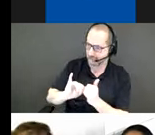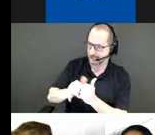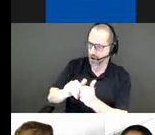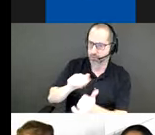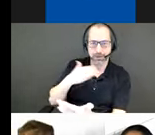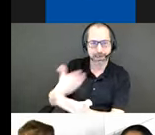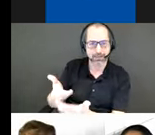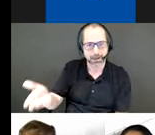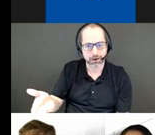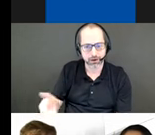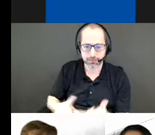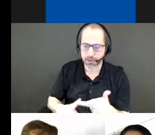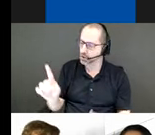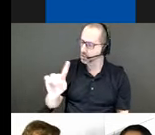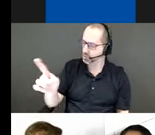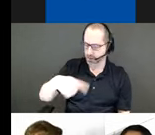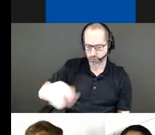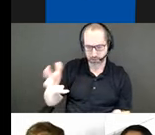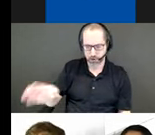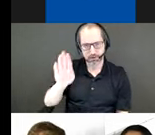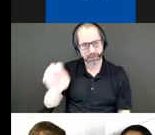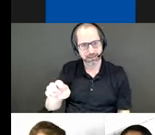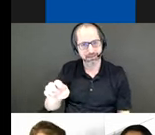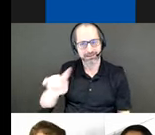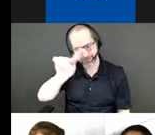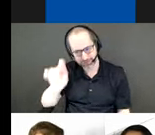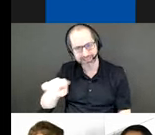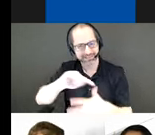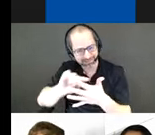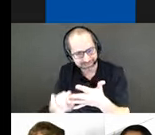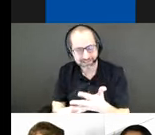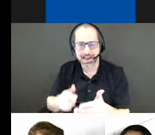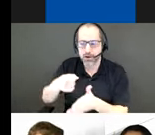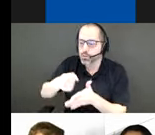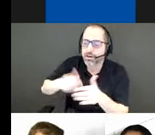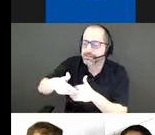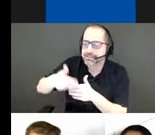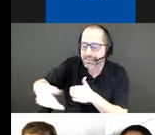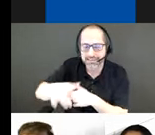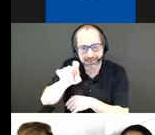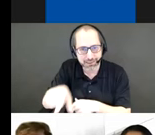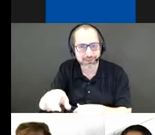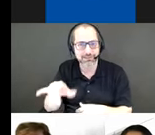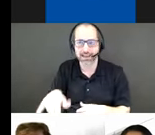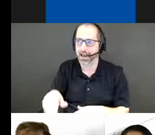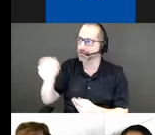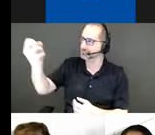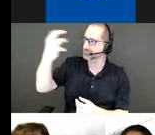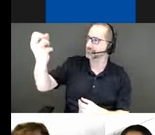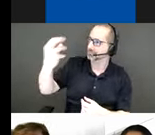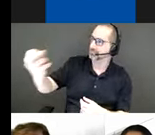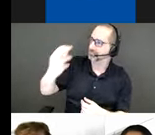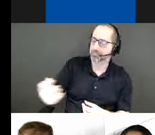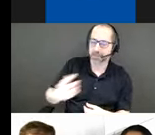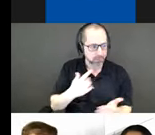Where do we want to be? And what comes next? The questions speak to larger issues in our present and future and invite